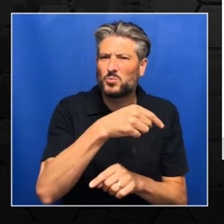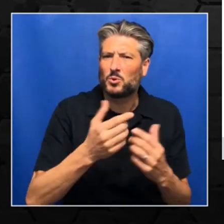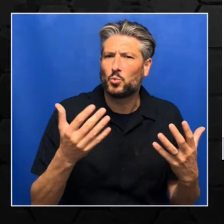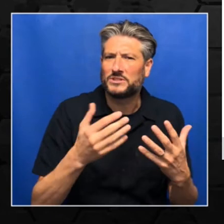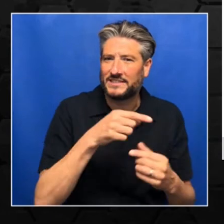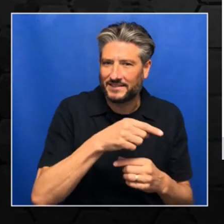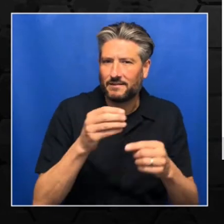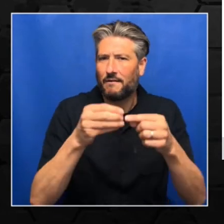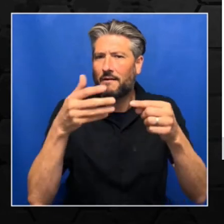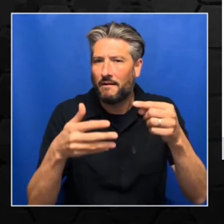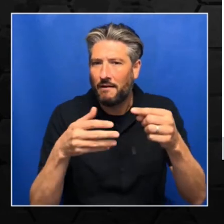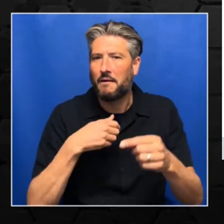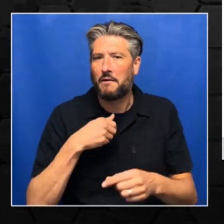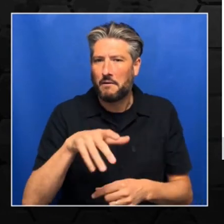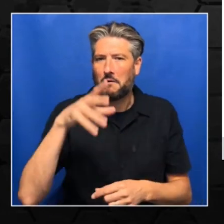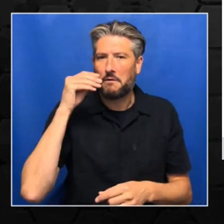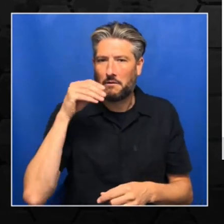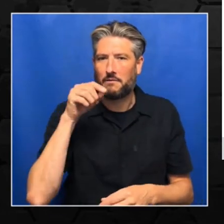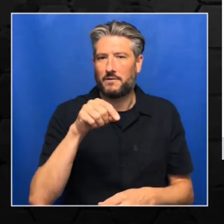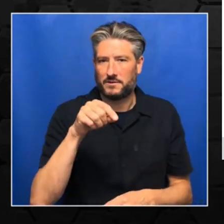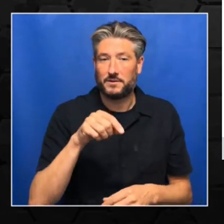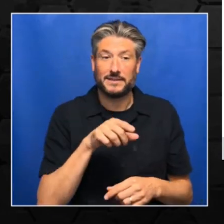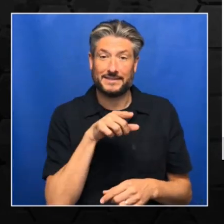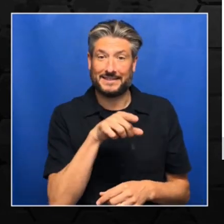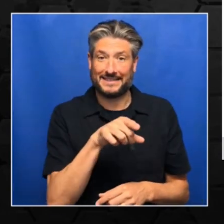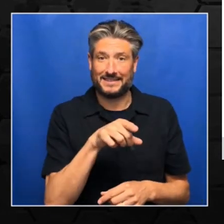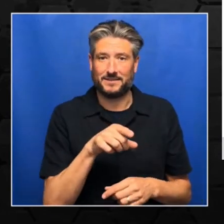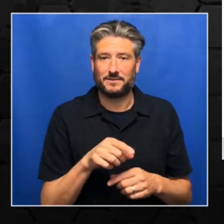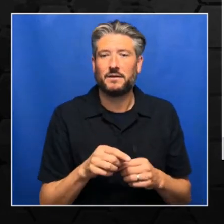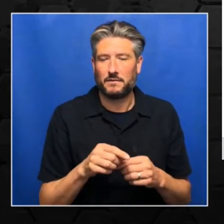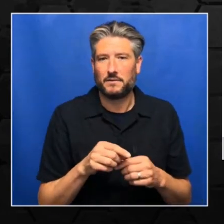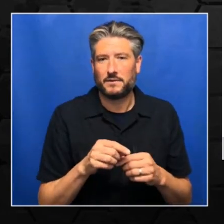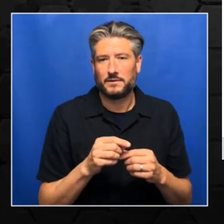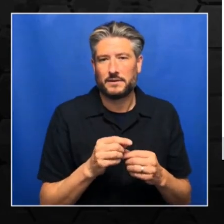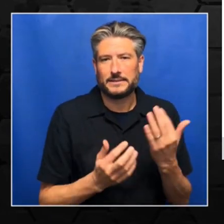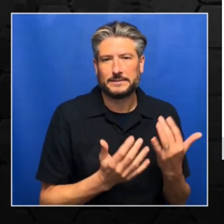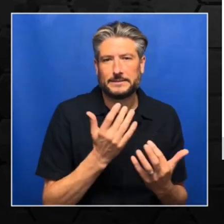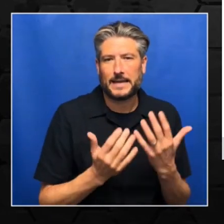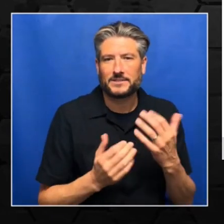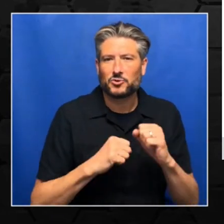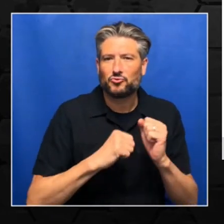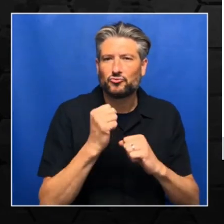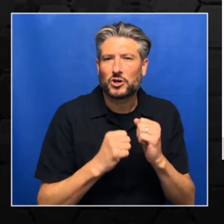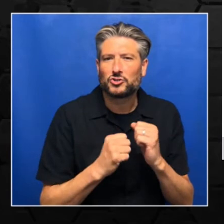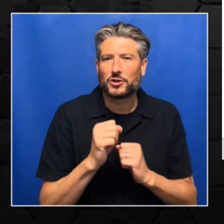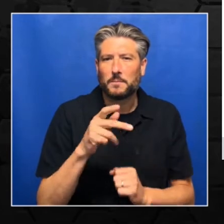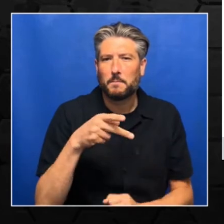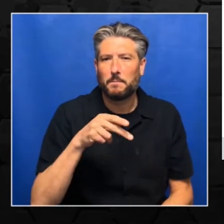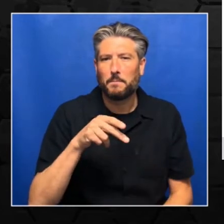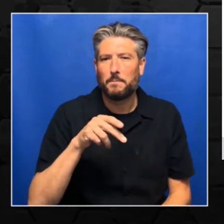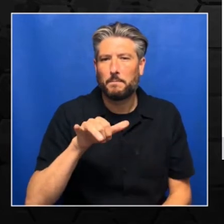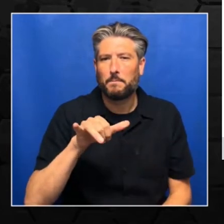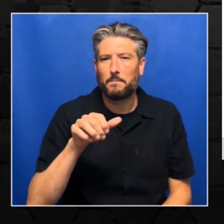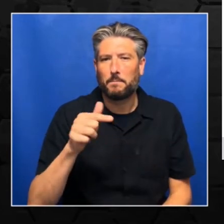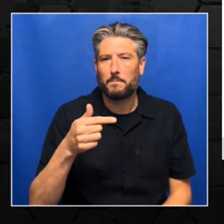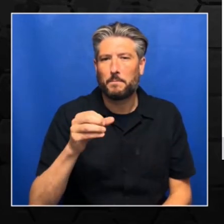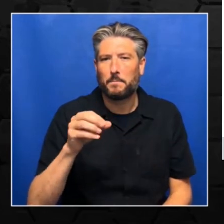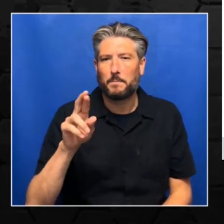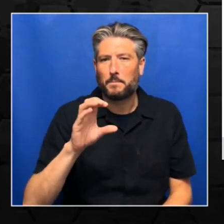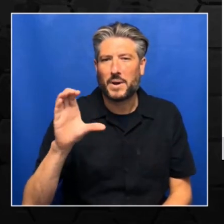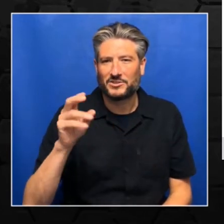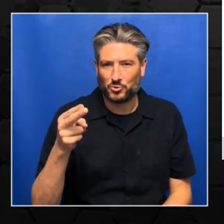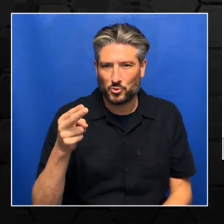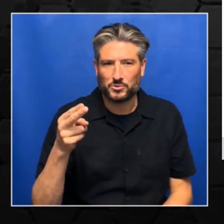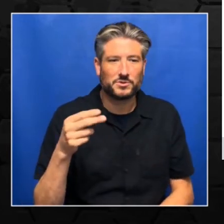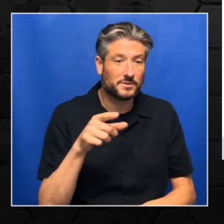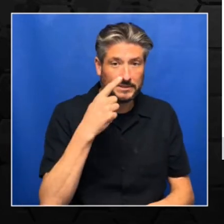the main data structures of PyTorch. So we are using torchvision.transform to transform all matrix or numpy arrays